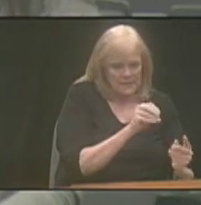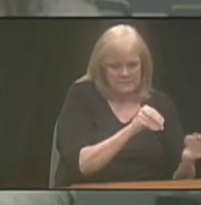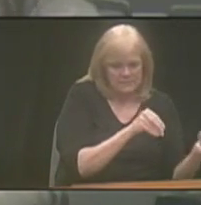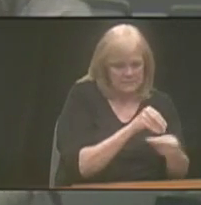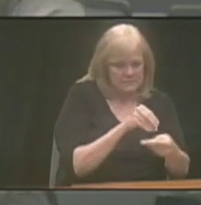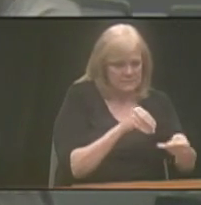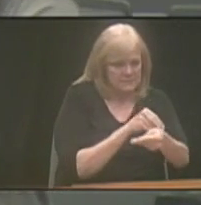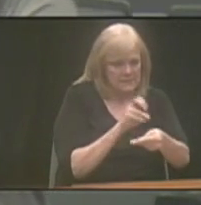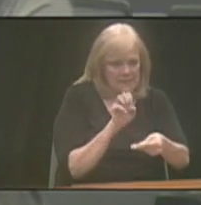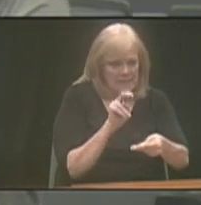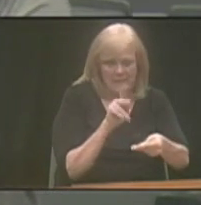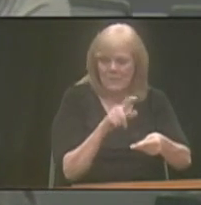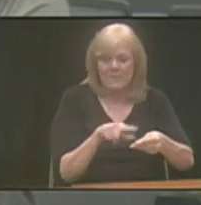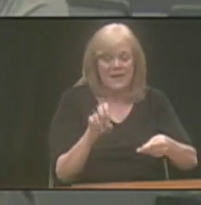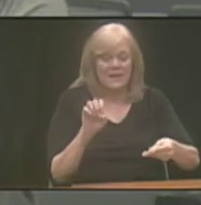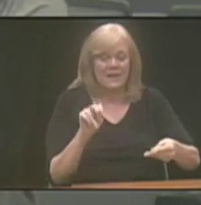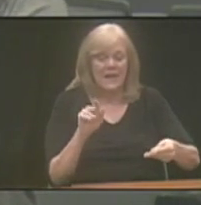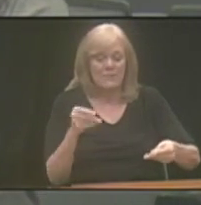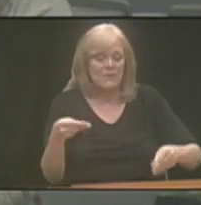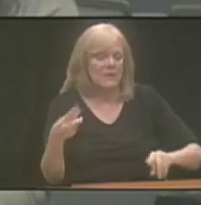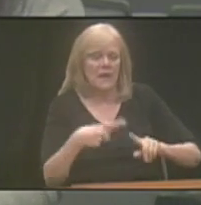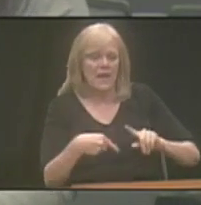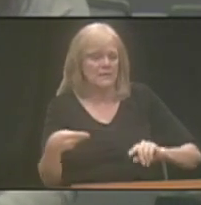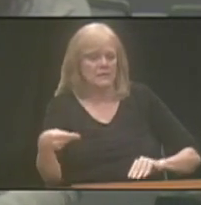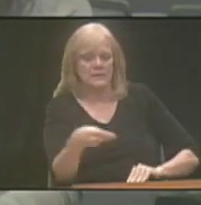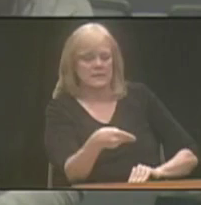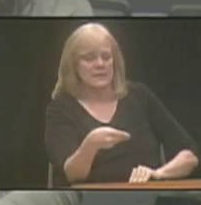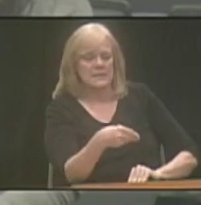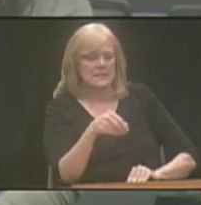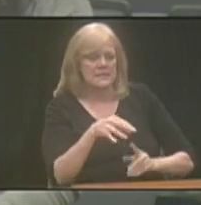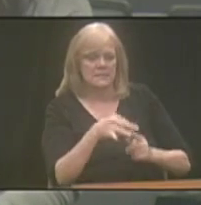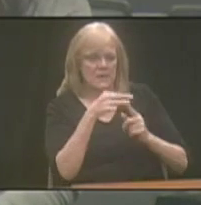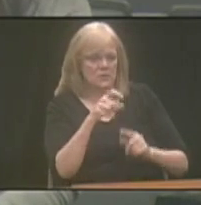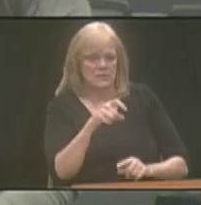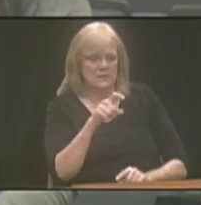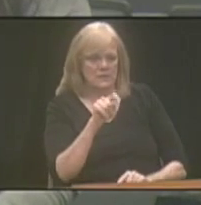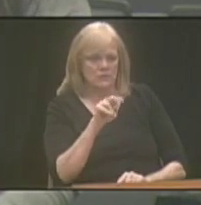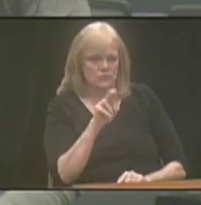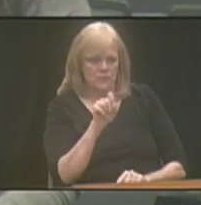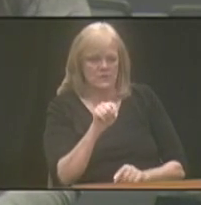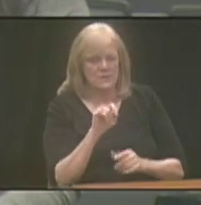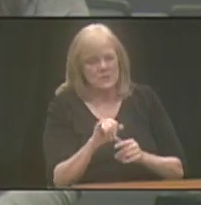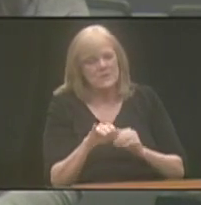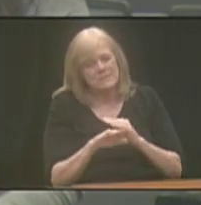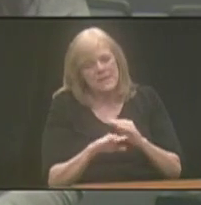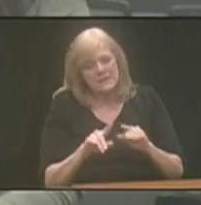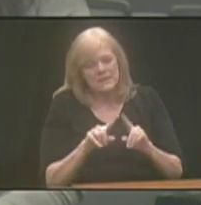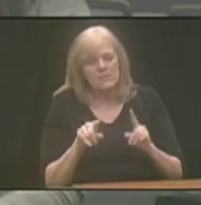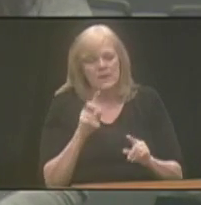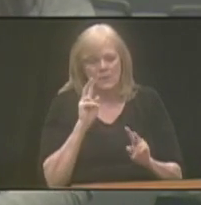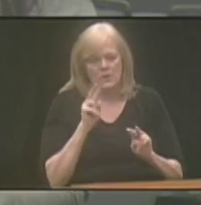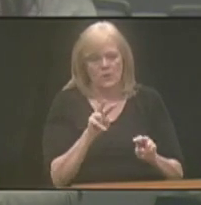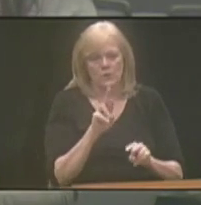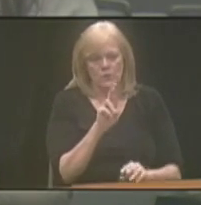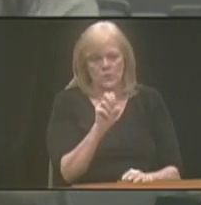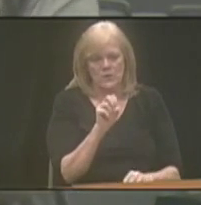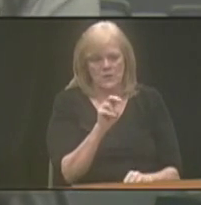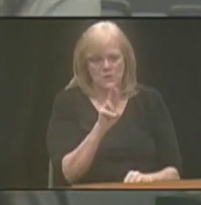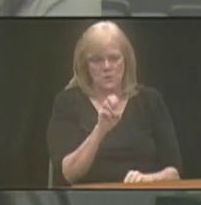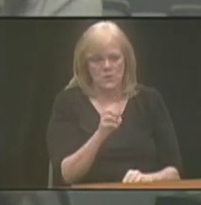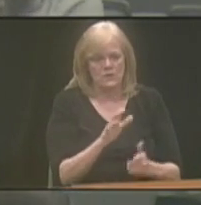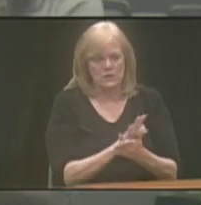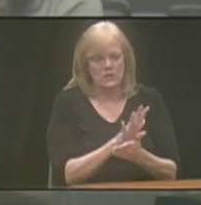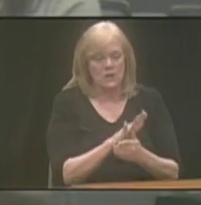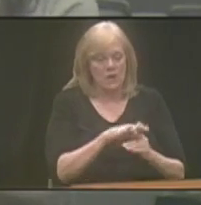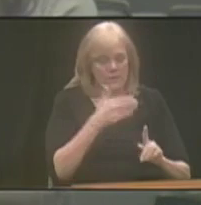but an Enable account cannot feed a special needs trust. So those are just some of the basic differences, but I would definitely look at that resource sheet. There's a nice,